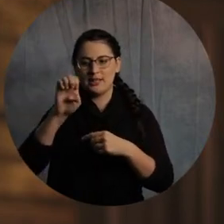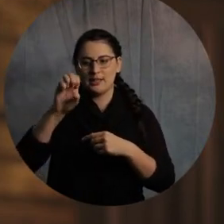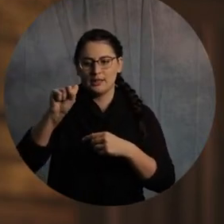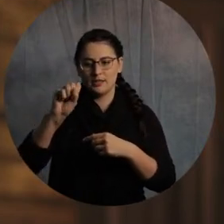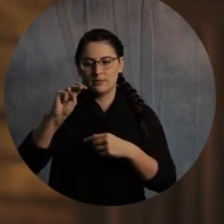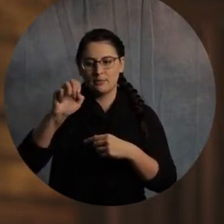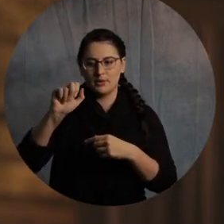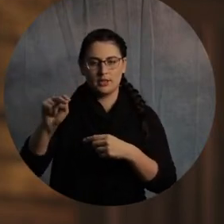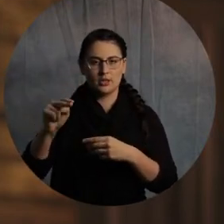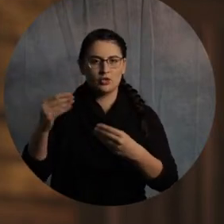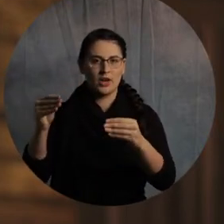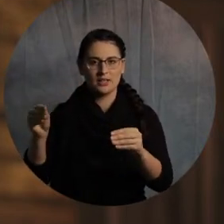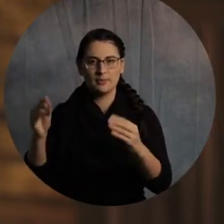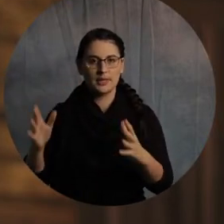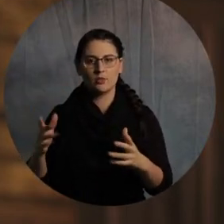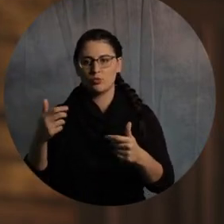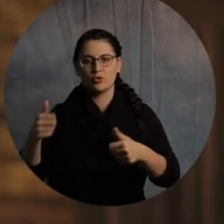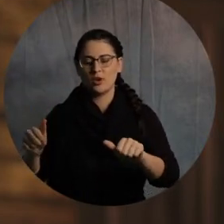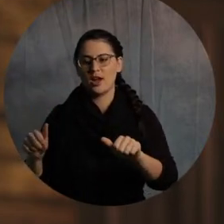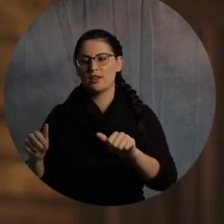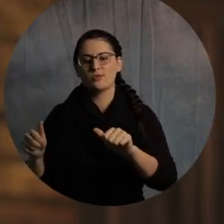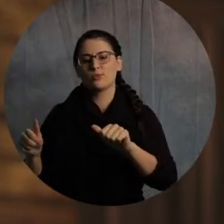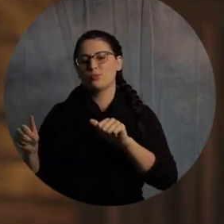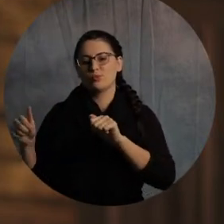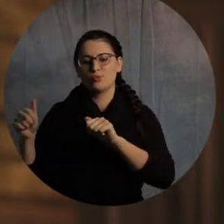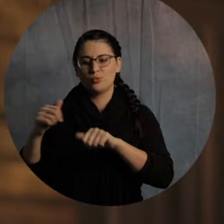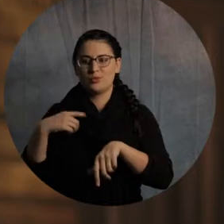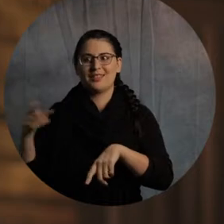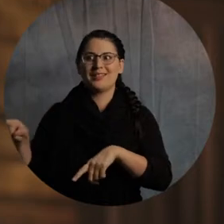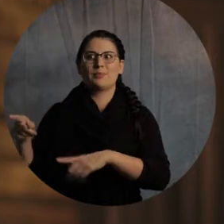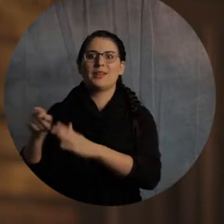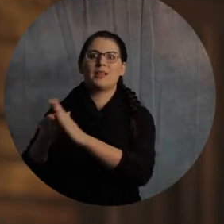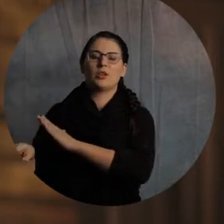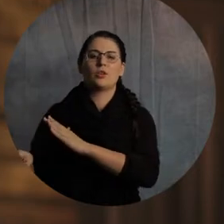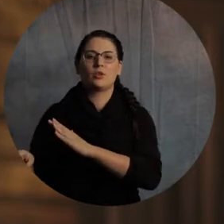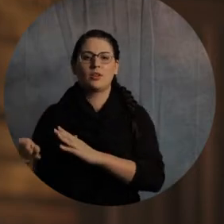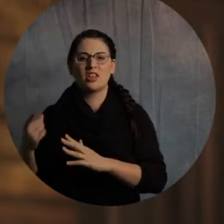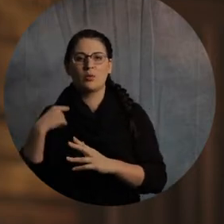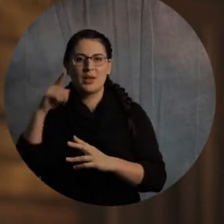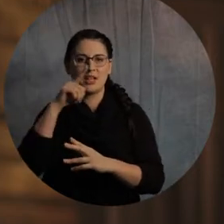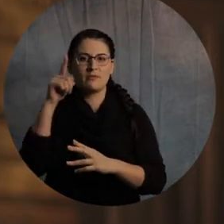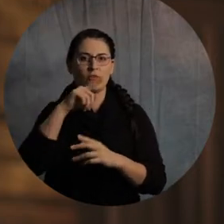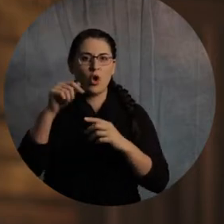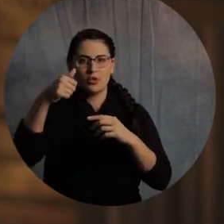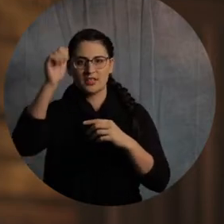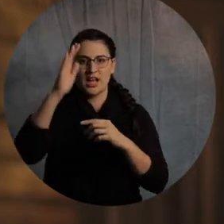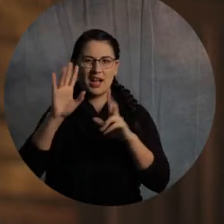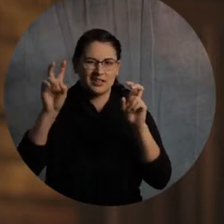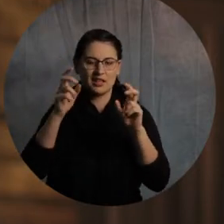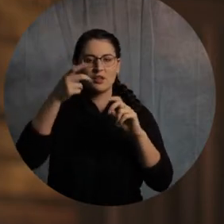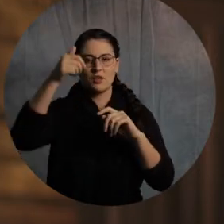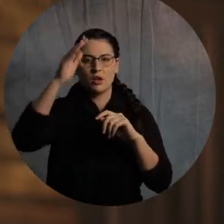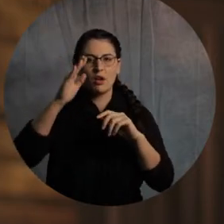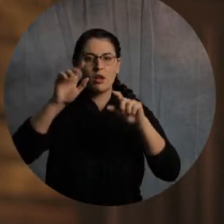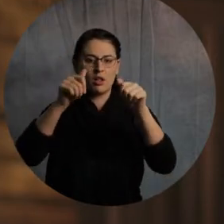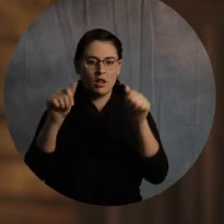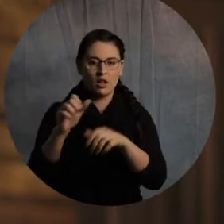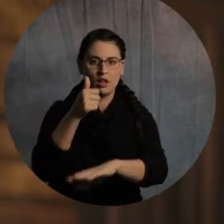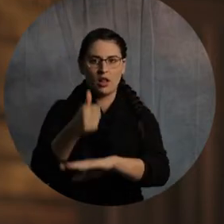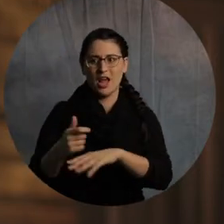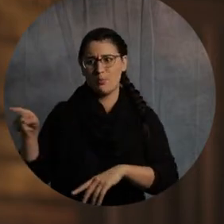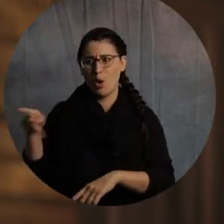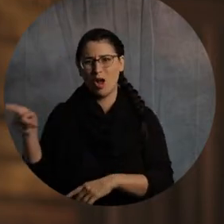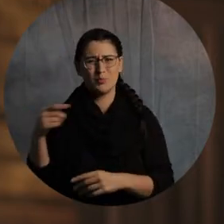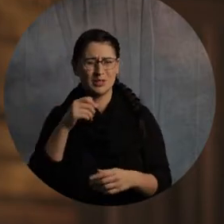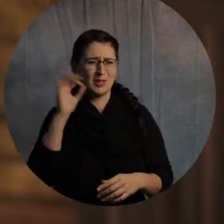tradesmen were making false gods, any god but God, but Paul's out there preaching that those things aren't really